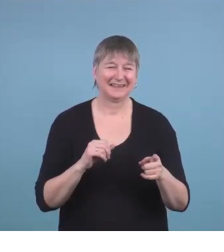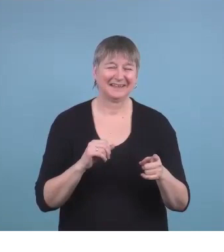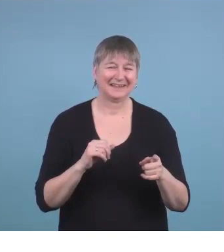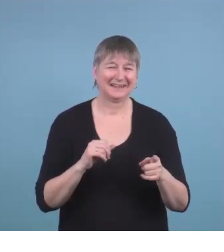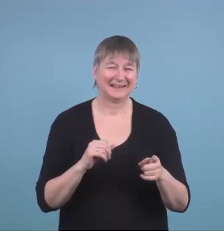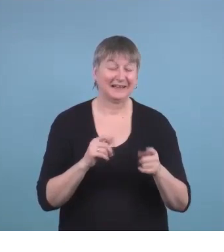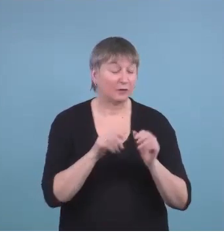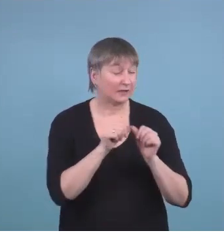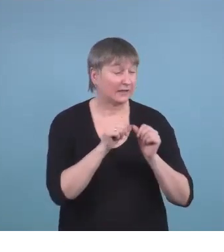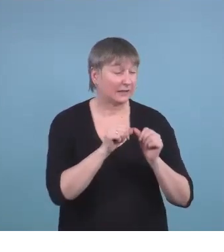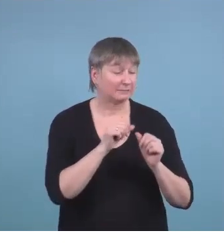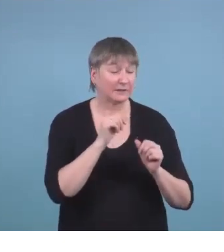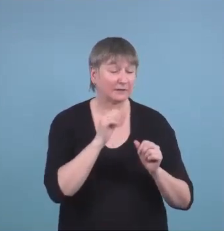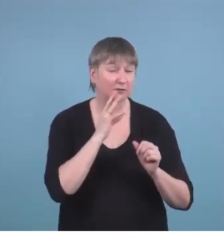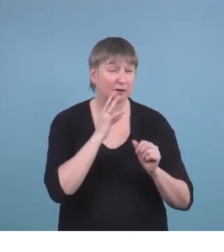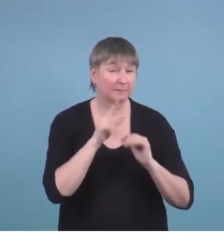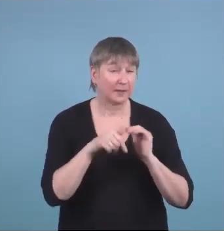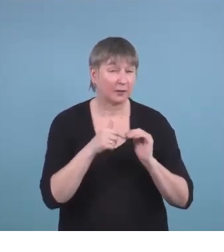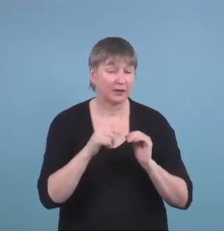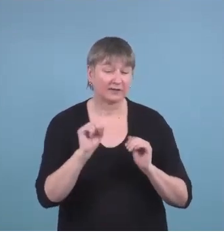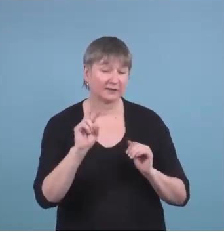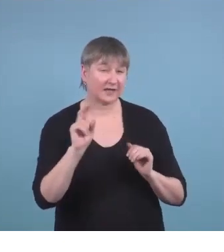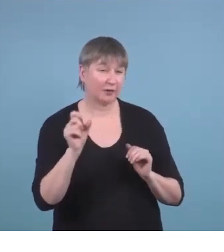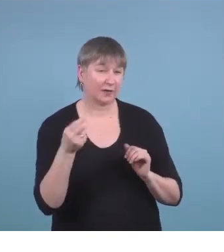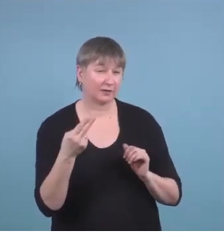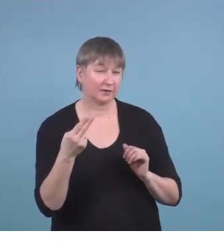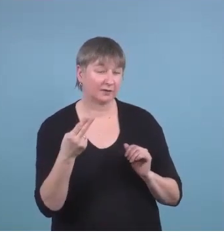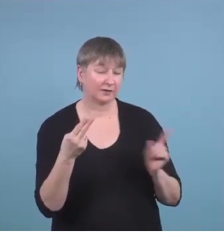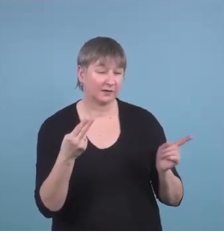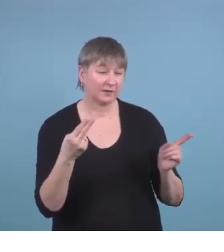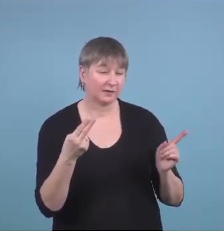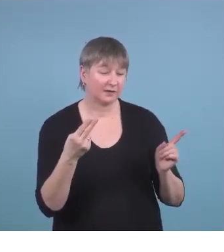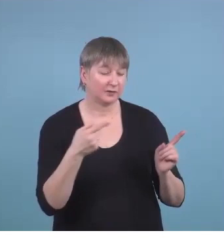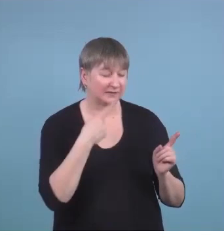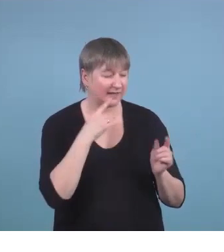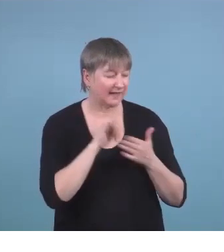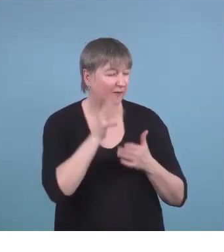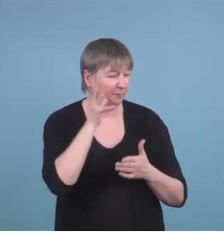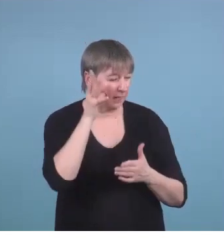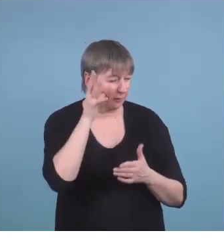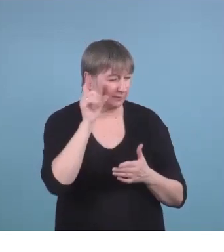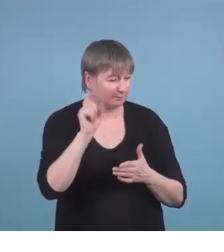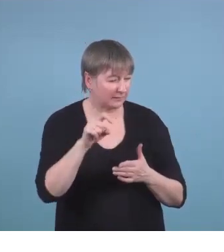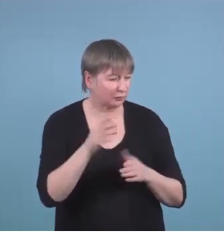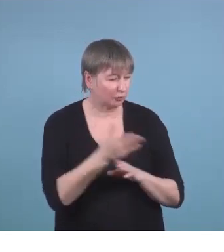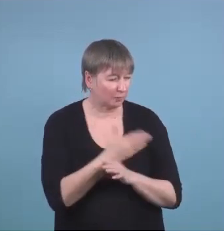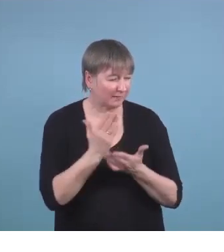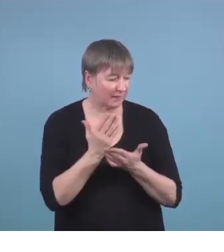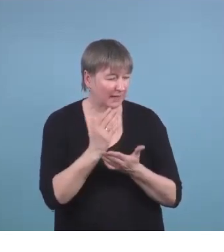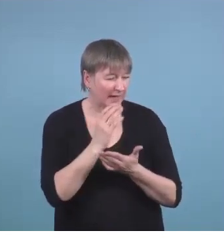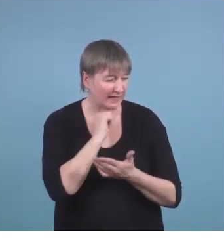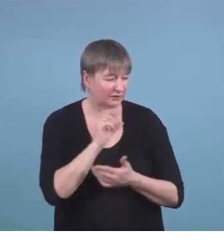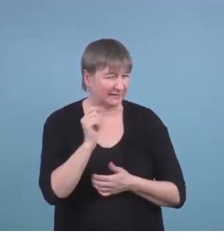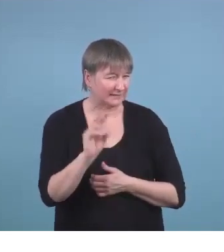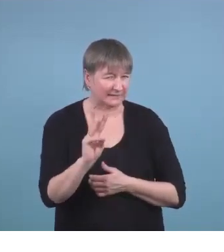do you want to talk about the it was about what the parents needed to do before the age of 16